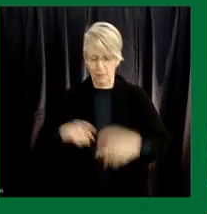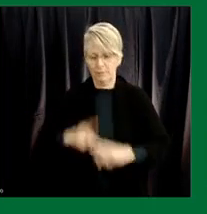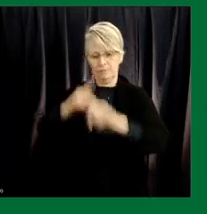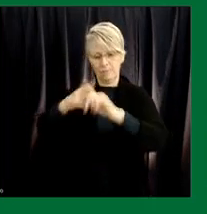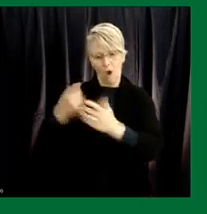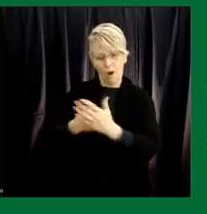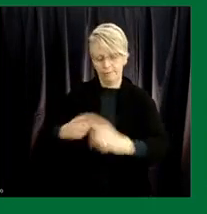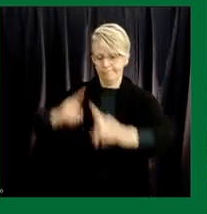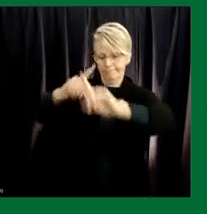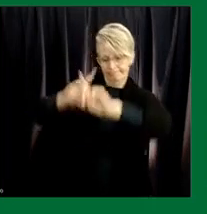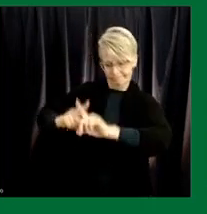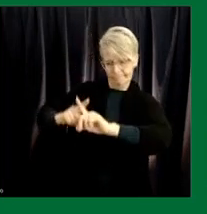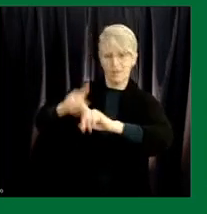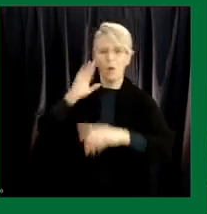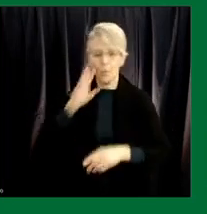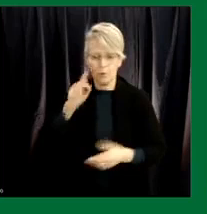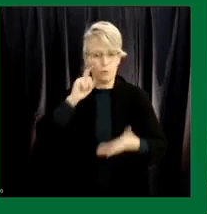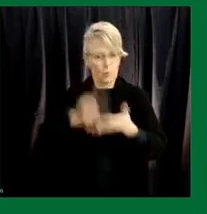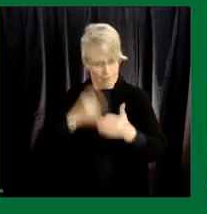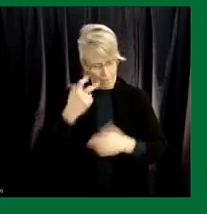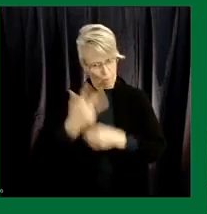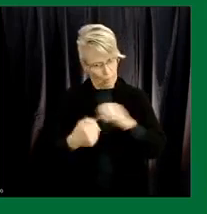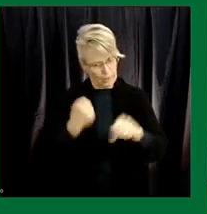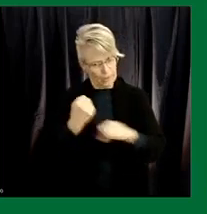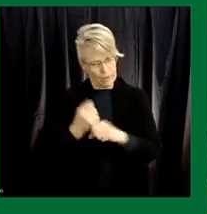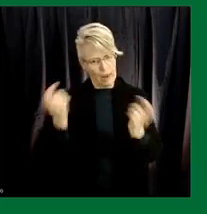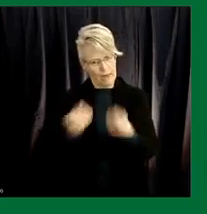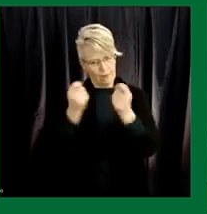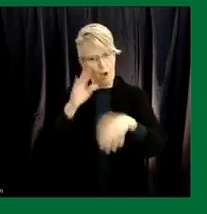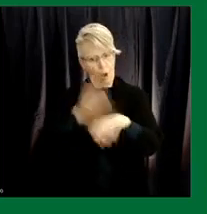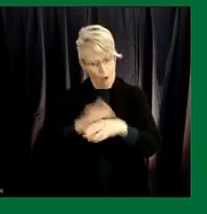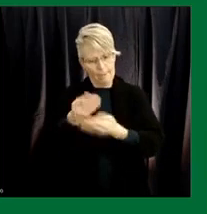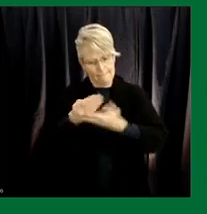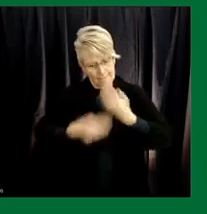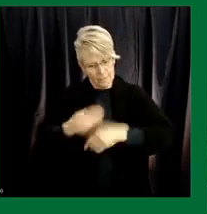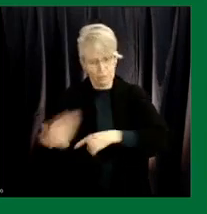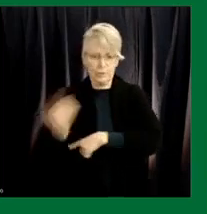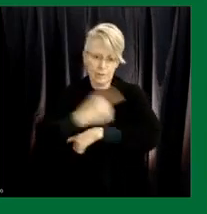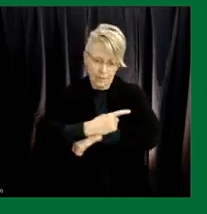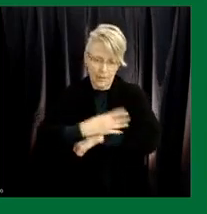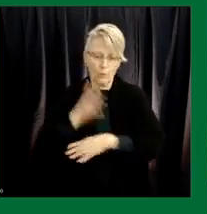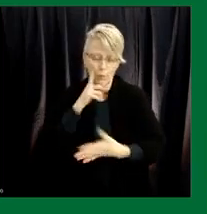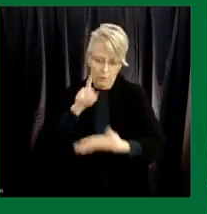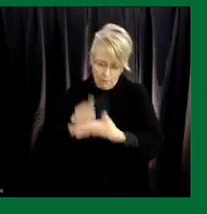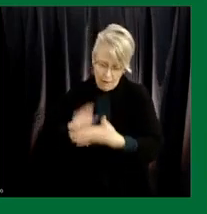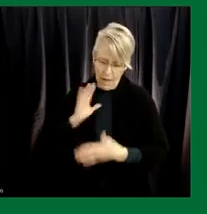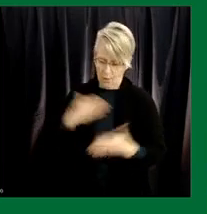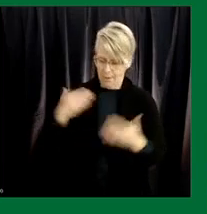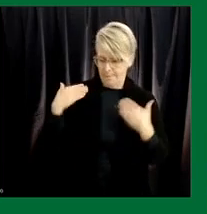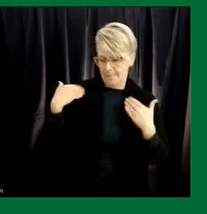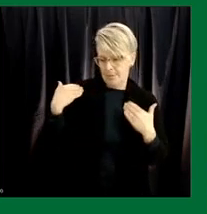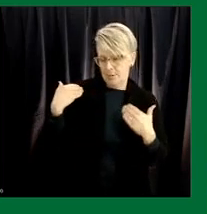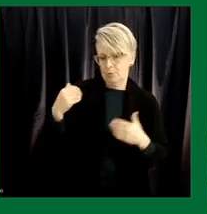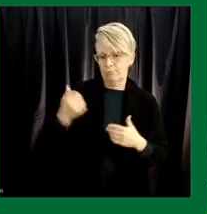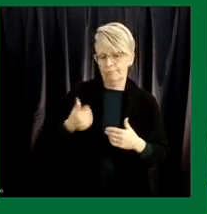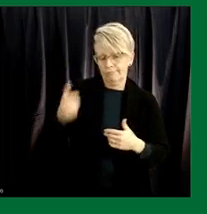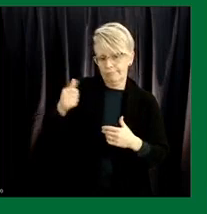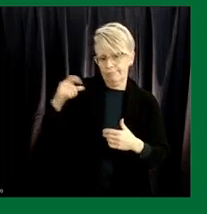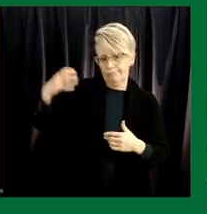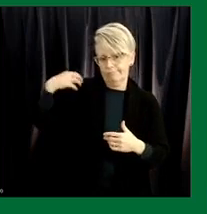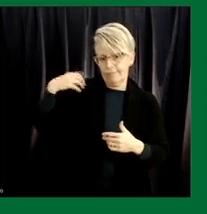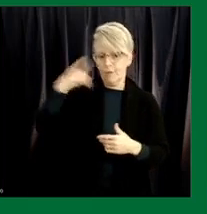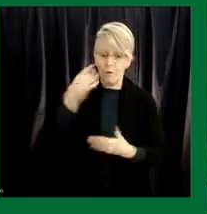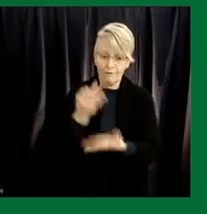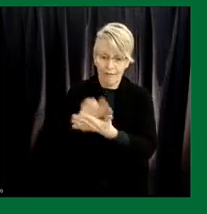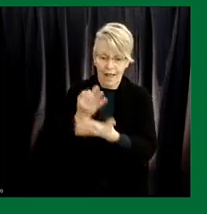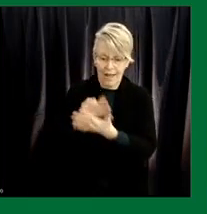would i would like to acknowledge um the the way that our minister of finance has uh you know honored all of those involved in